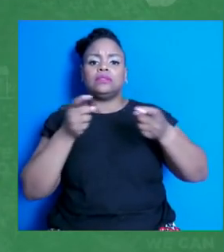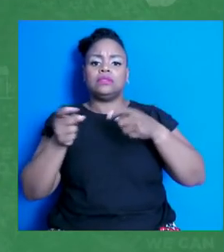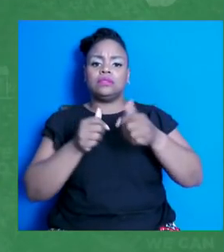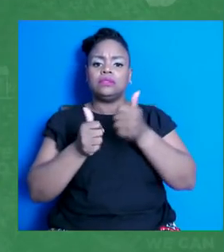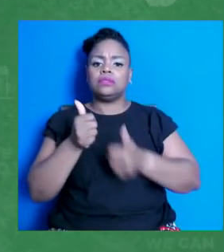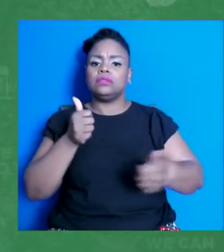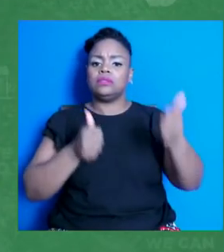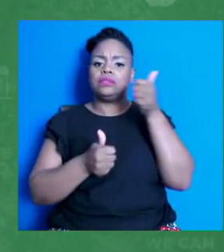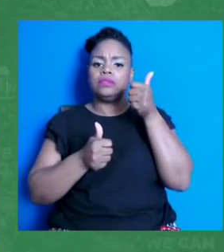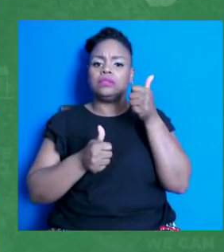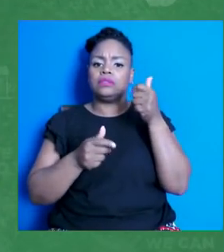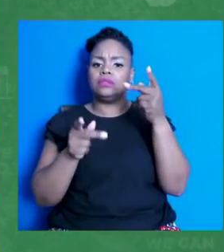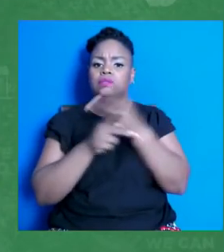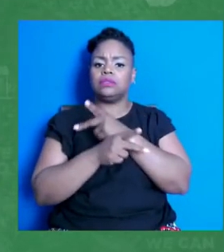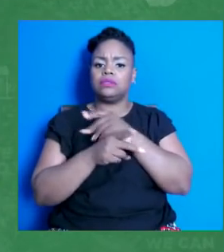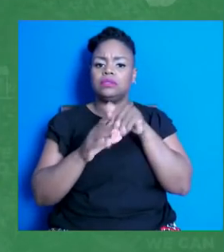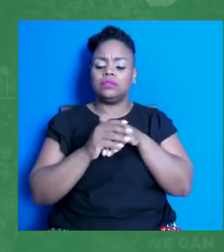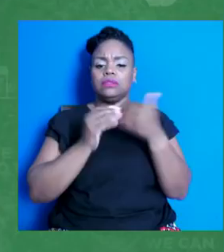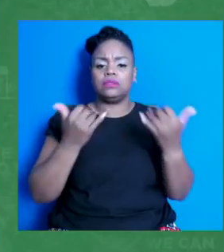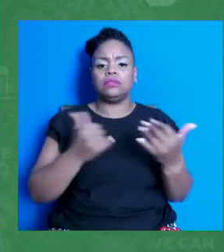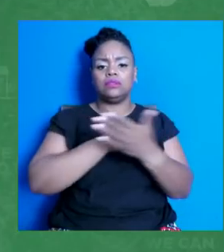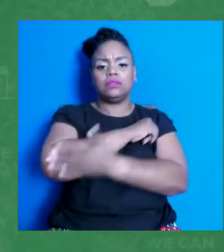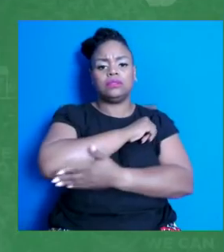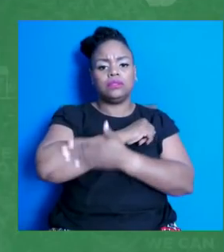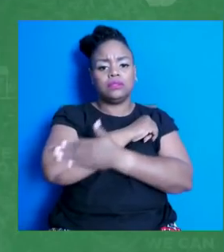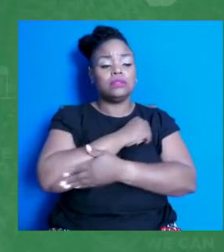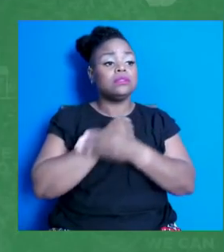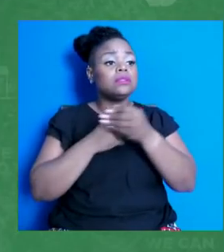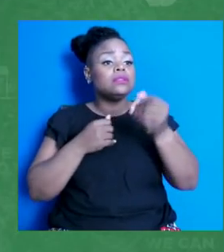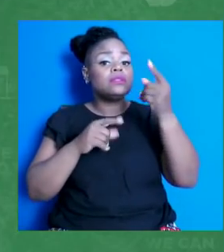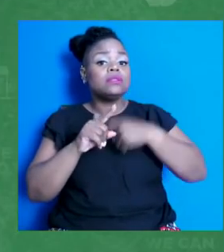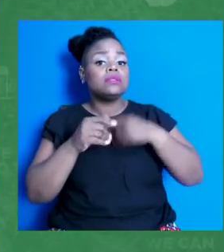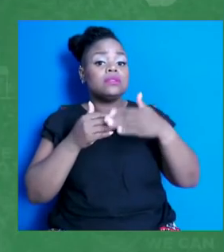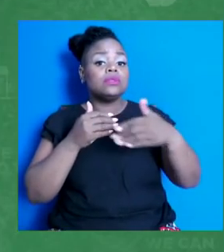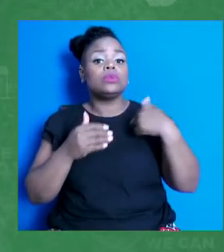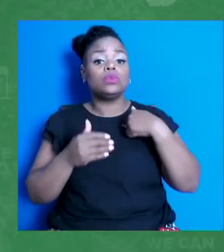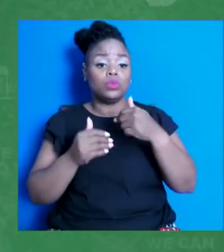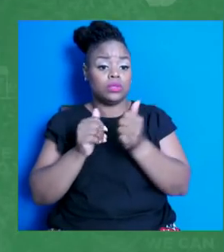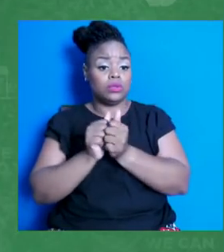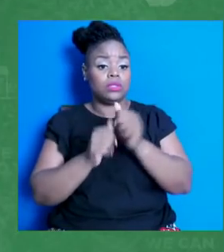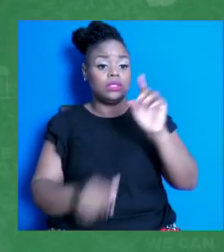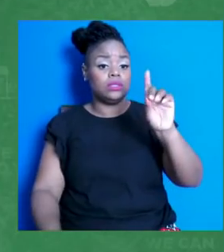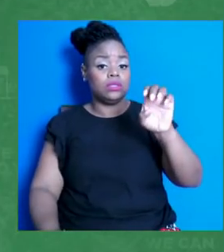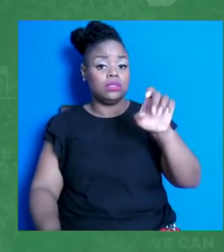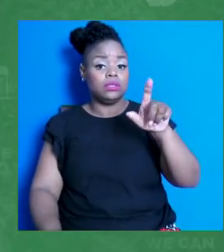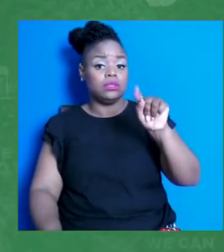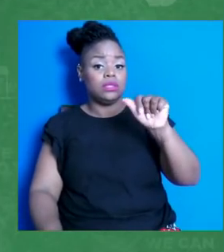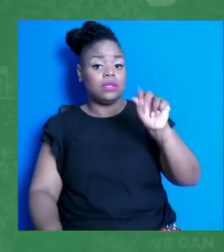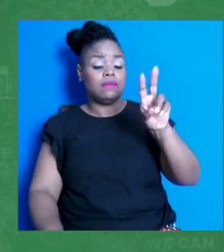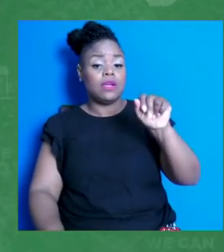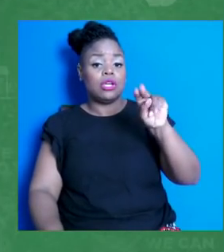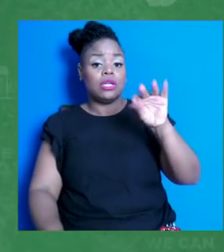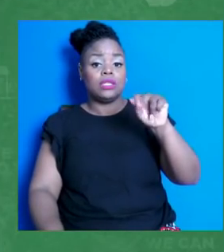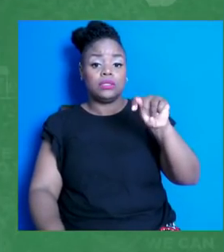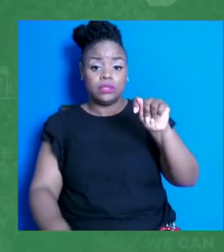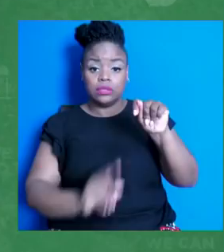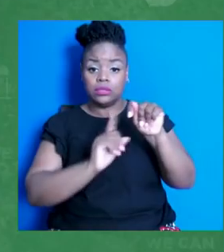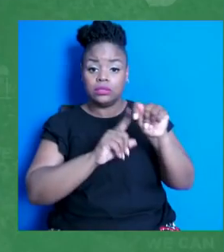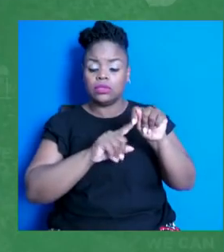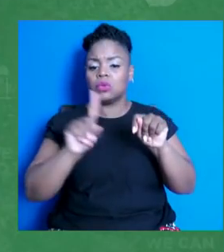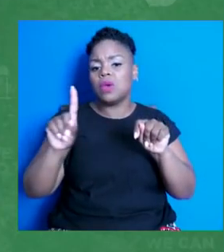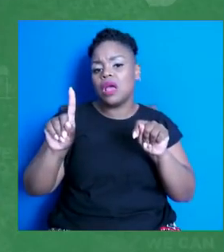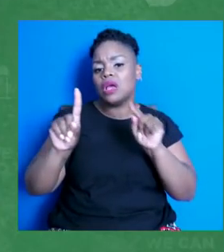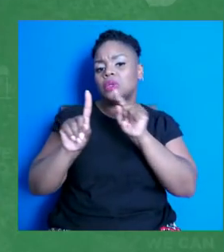Just a few months ago, the Delta variant accounted for about one to two percent of the